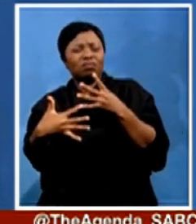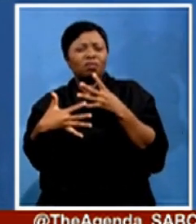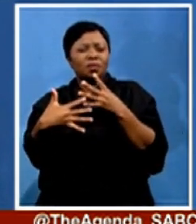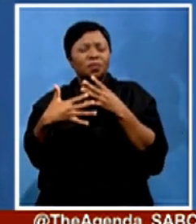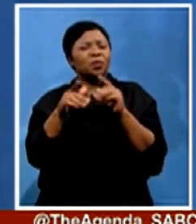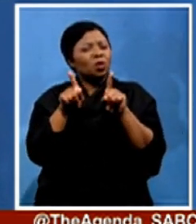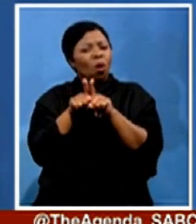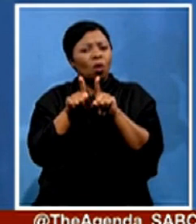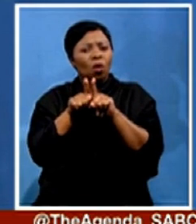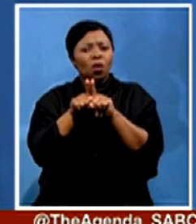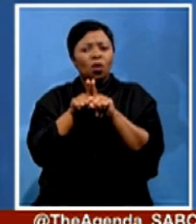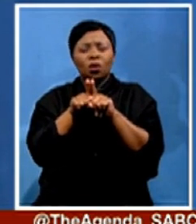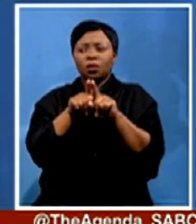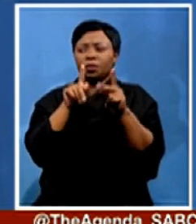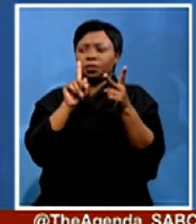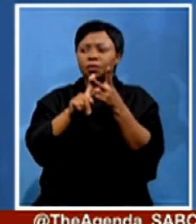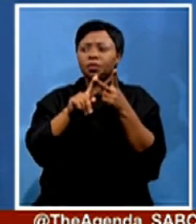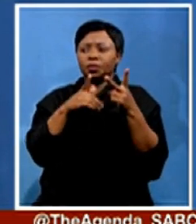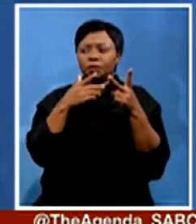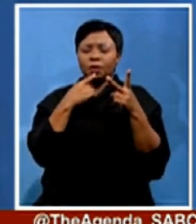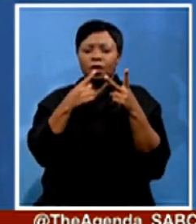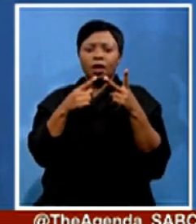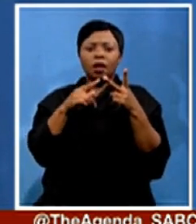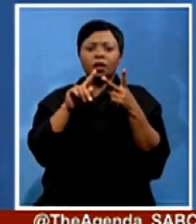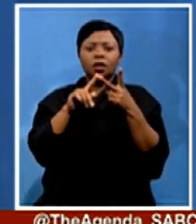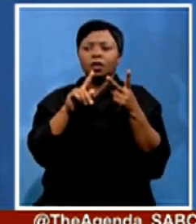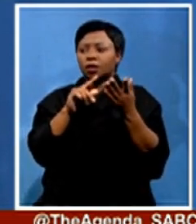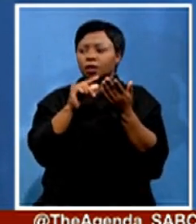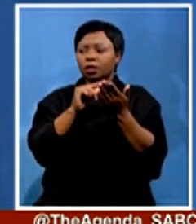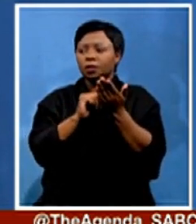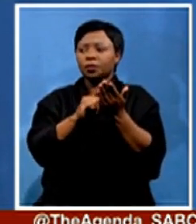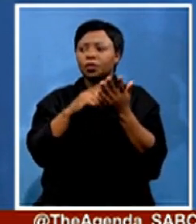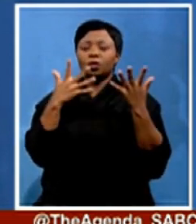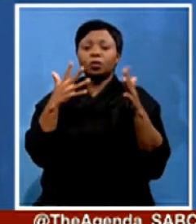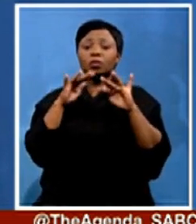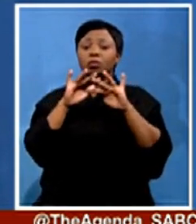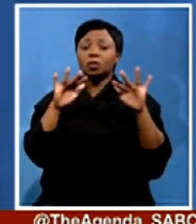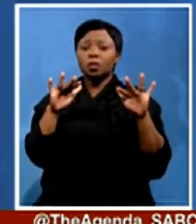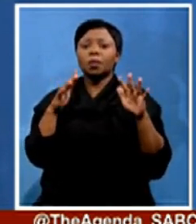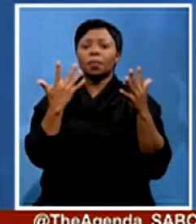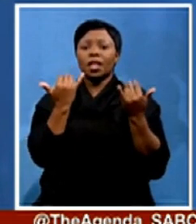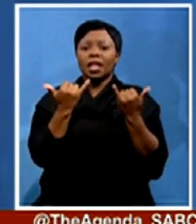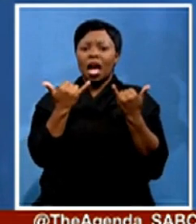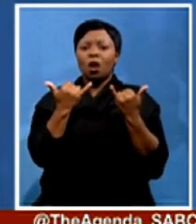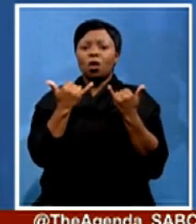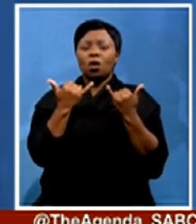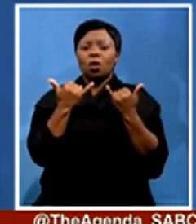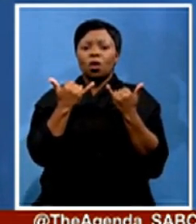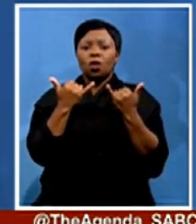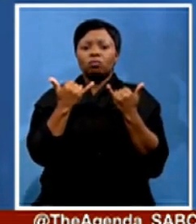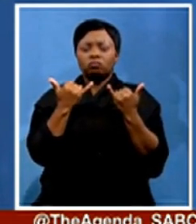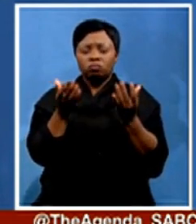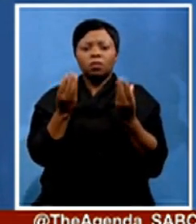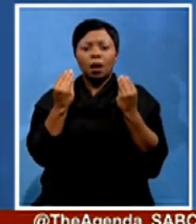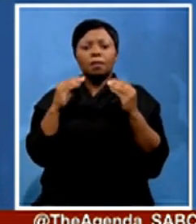medicine and so forth, so that we fight this stage. We also call upon the entire world to come up with